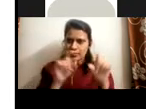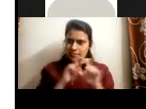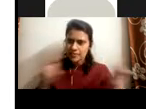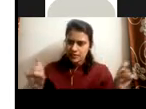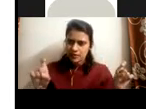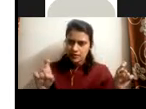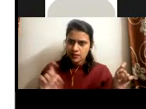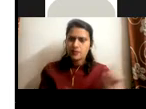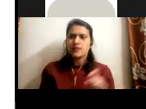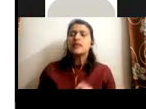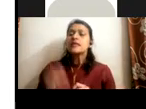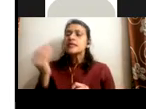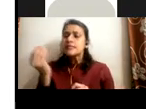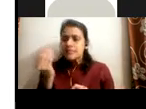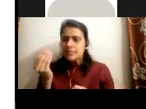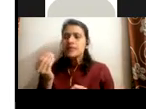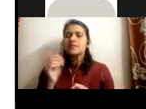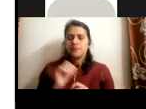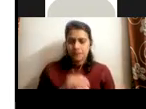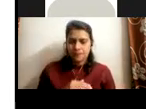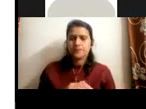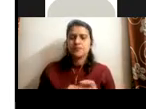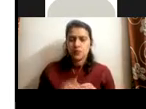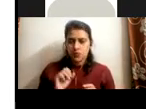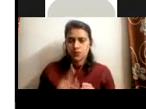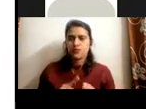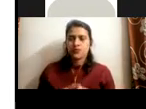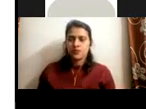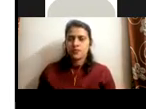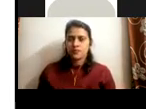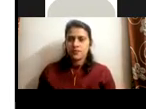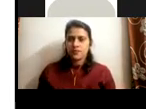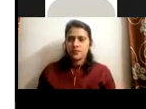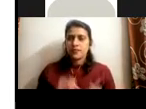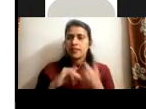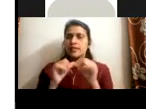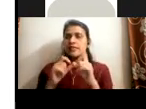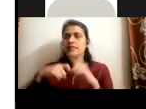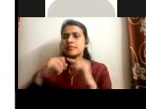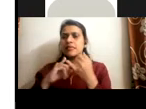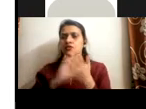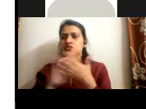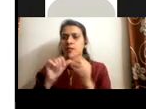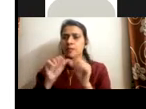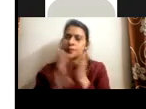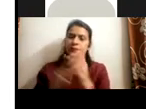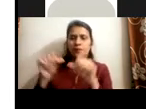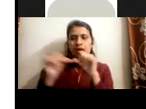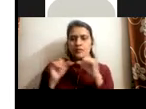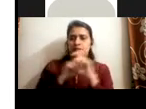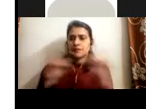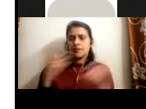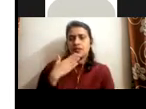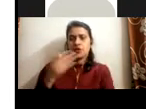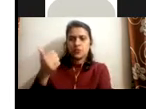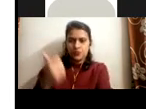To some extent, right? Yes, sir. Yeah. Saksim? Yes, sir. It answers the question. Yeah. Thank you.